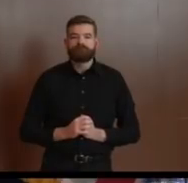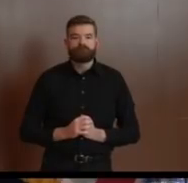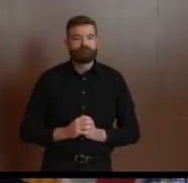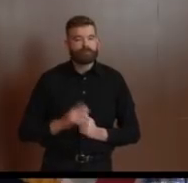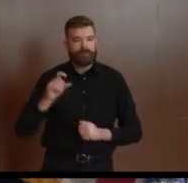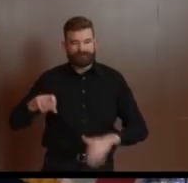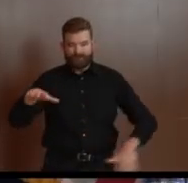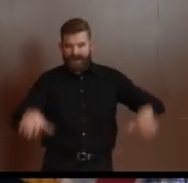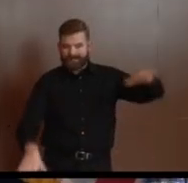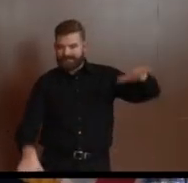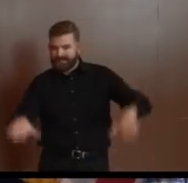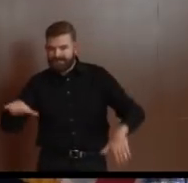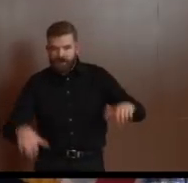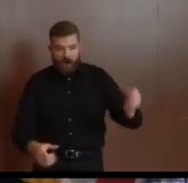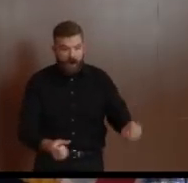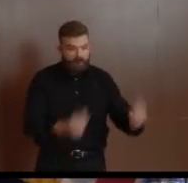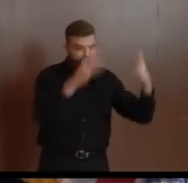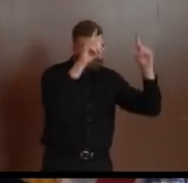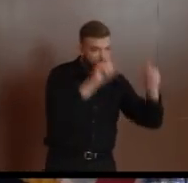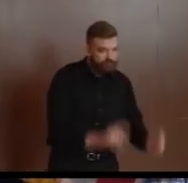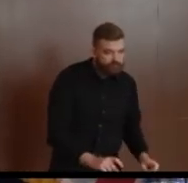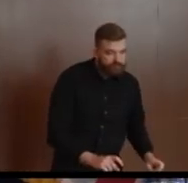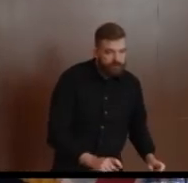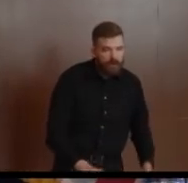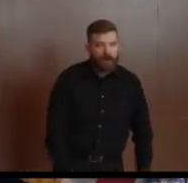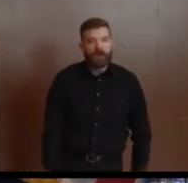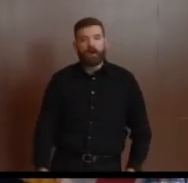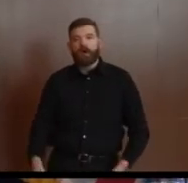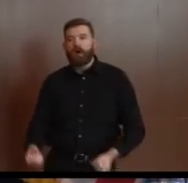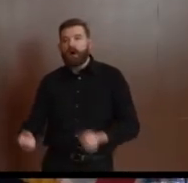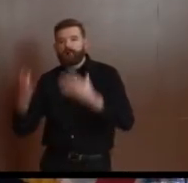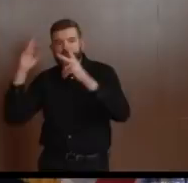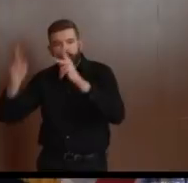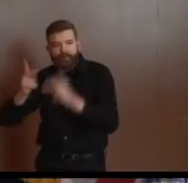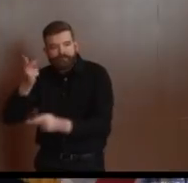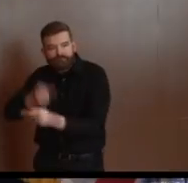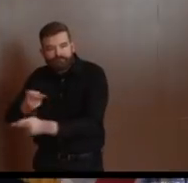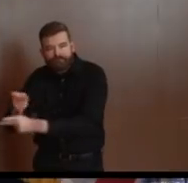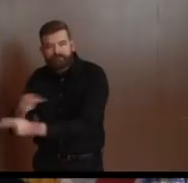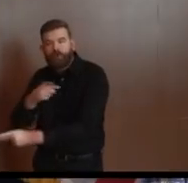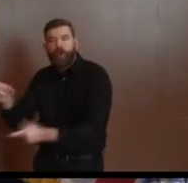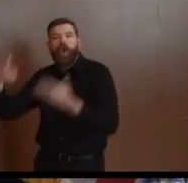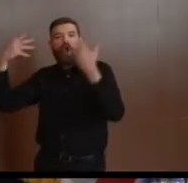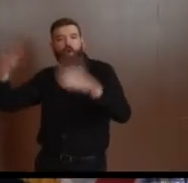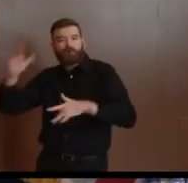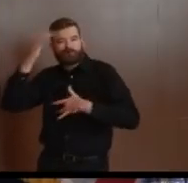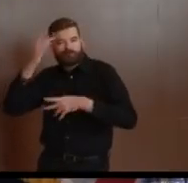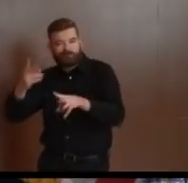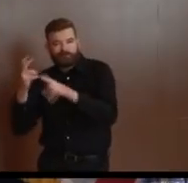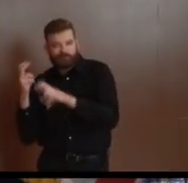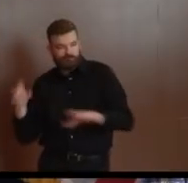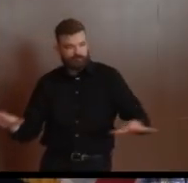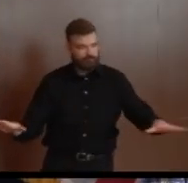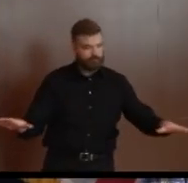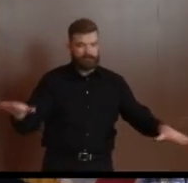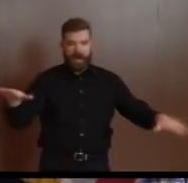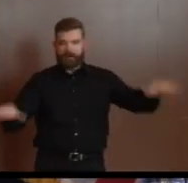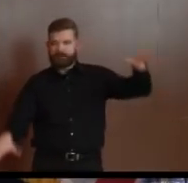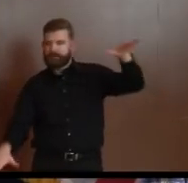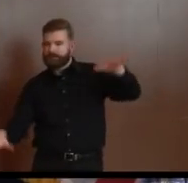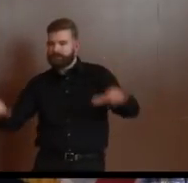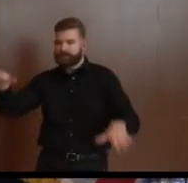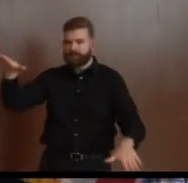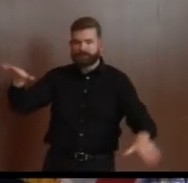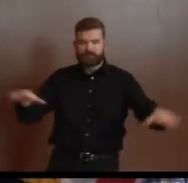get right. And as much as we want to continue to be a leader in testing in our country, the fact of the matter is